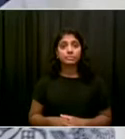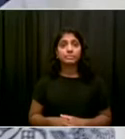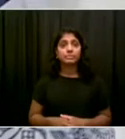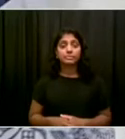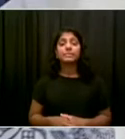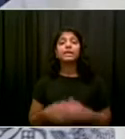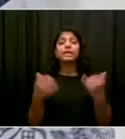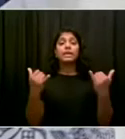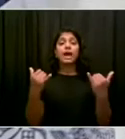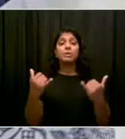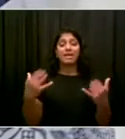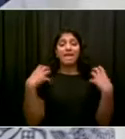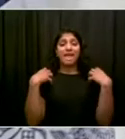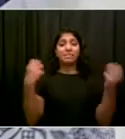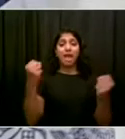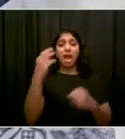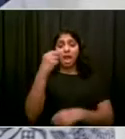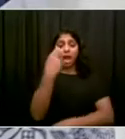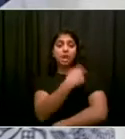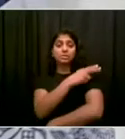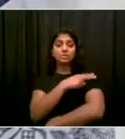hour, unquestionably, in their whole history.